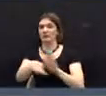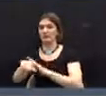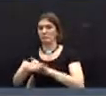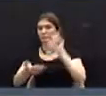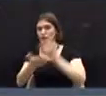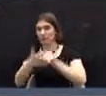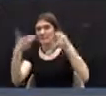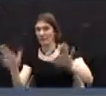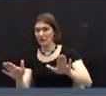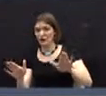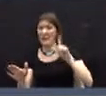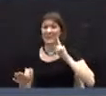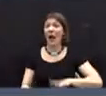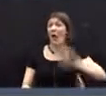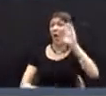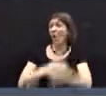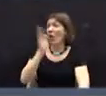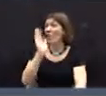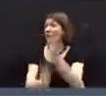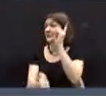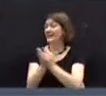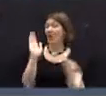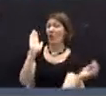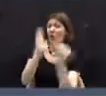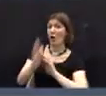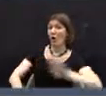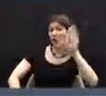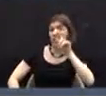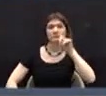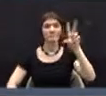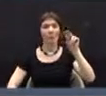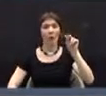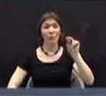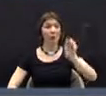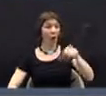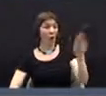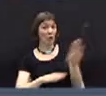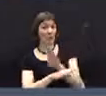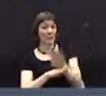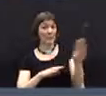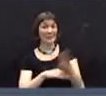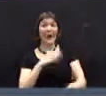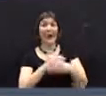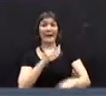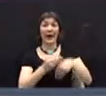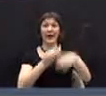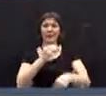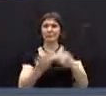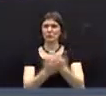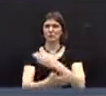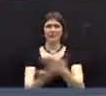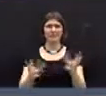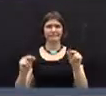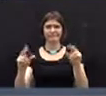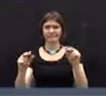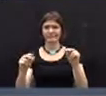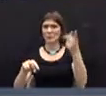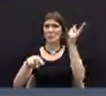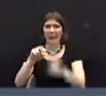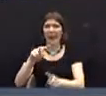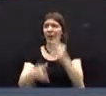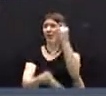take binding action under articles other business, and you can't amend or warn